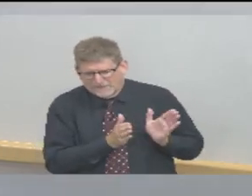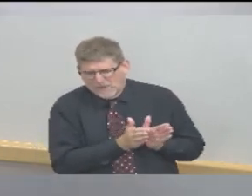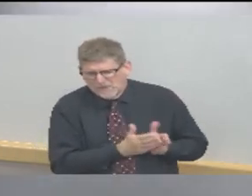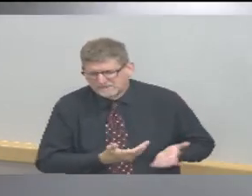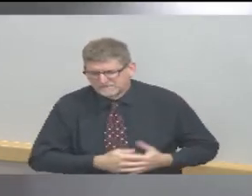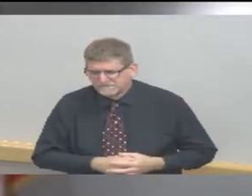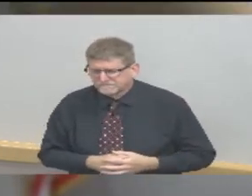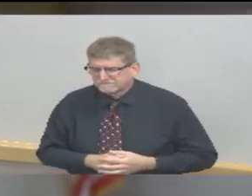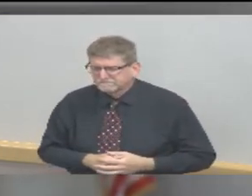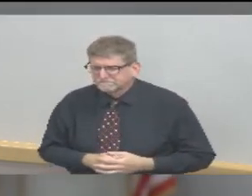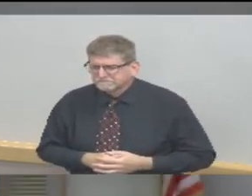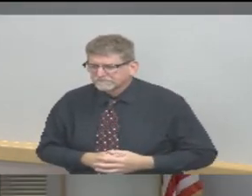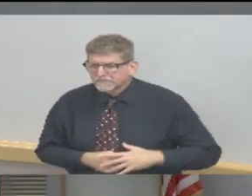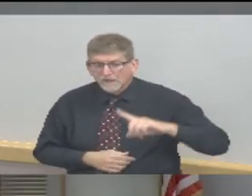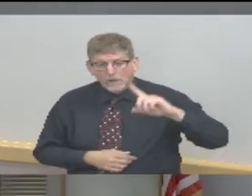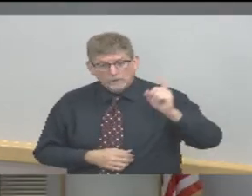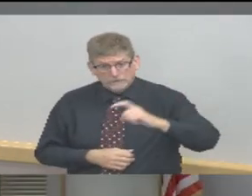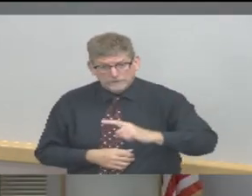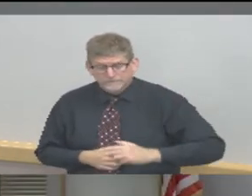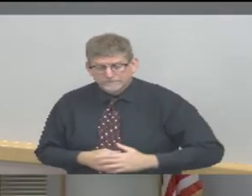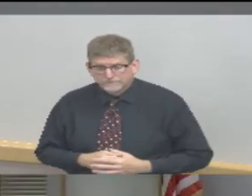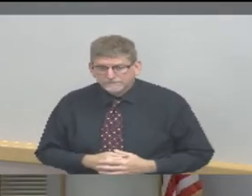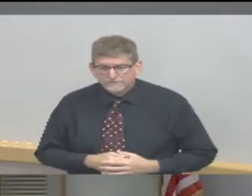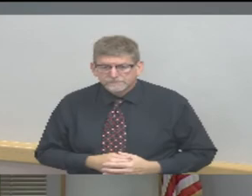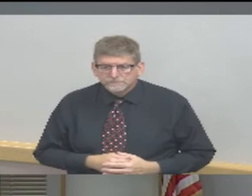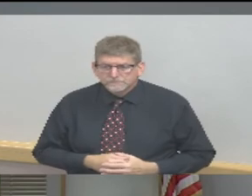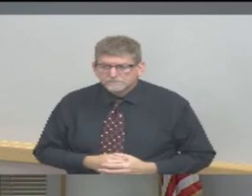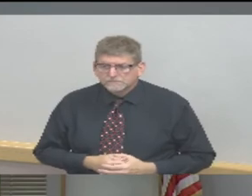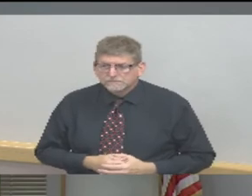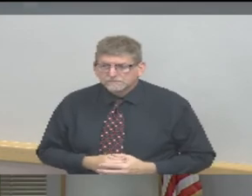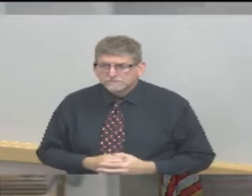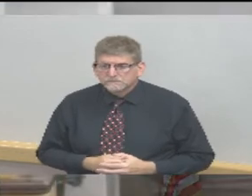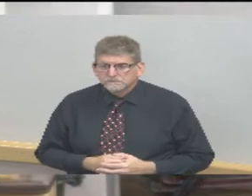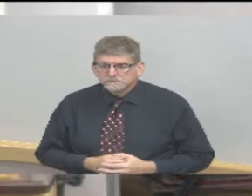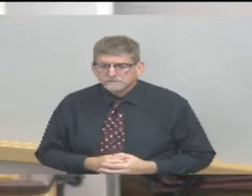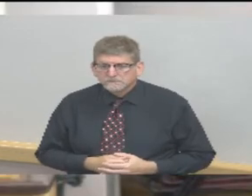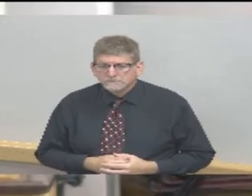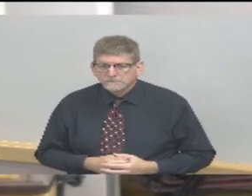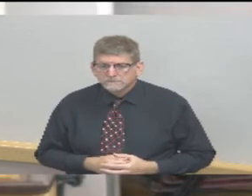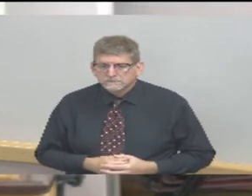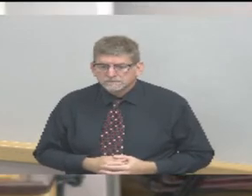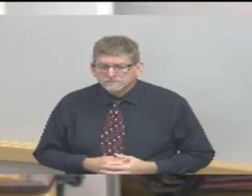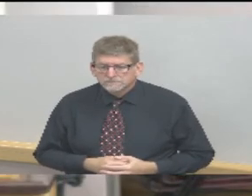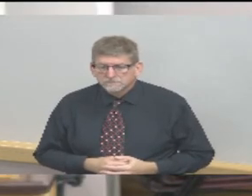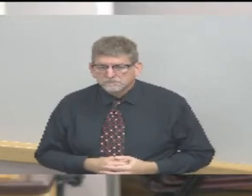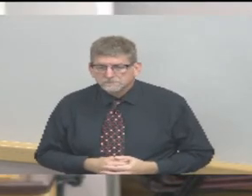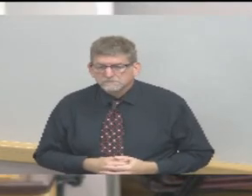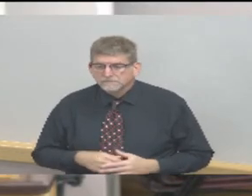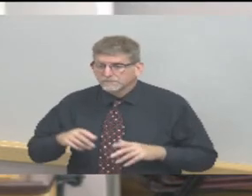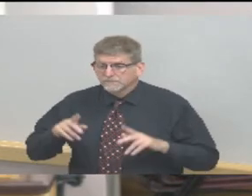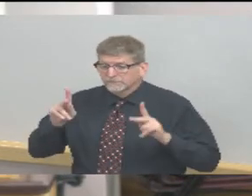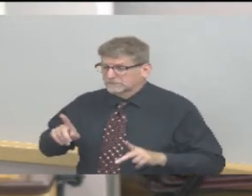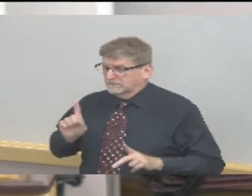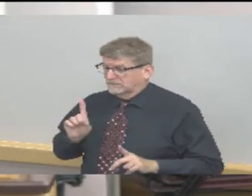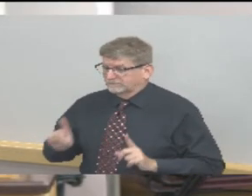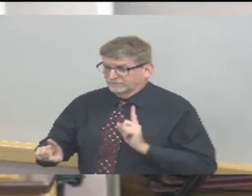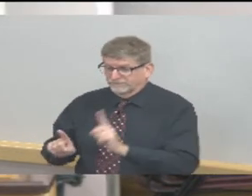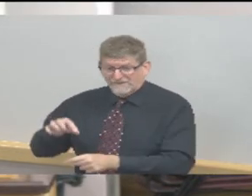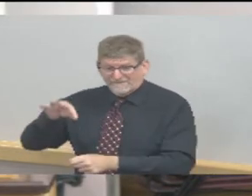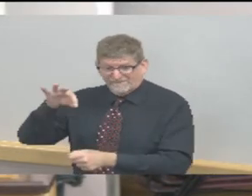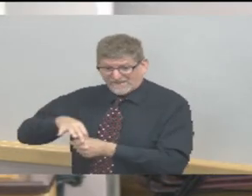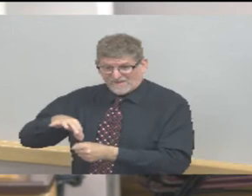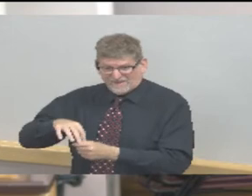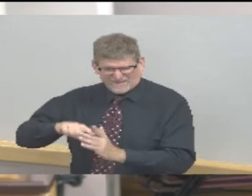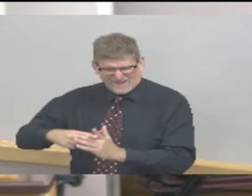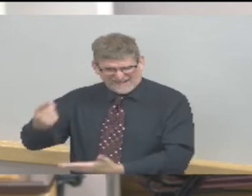Jordan Smith, the Purdue Exponent. With in-person voting, early voting starting next week in the election, June 2nd, I'm just wondering